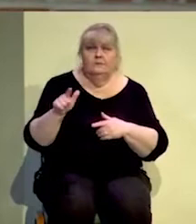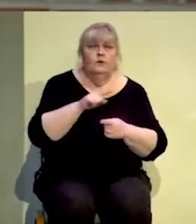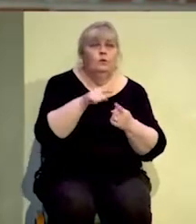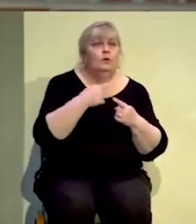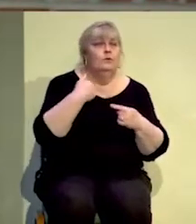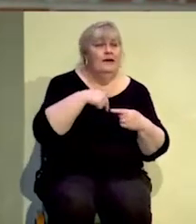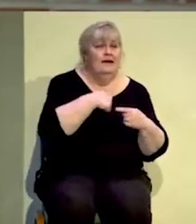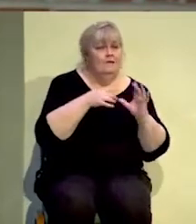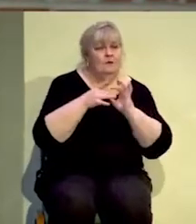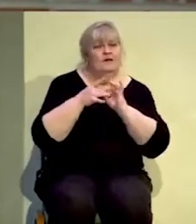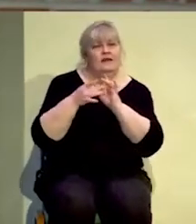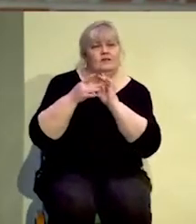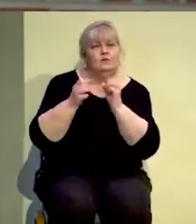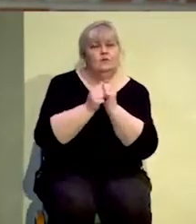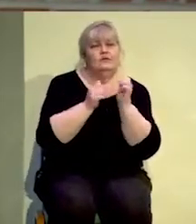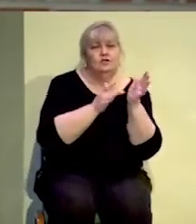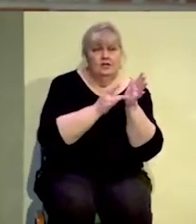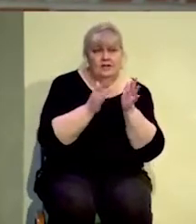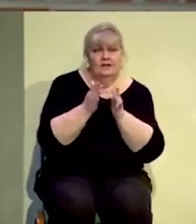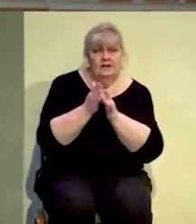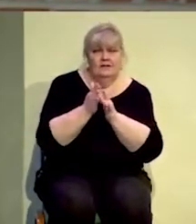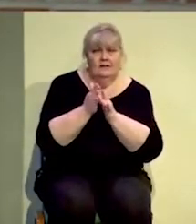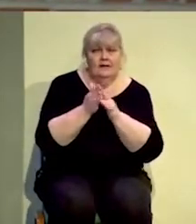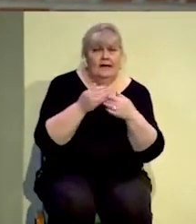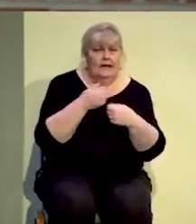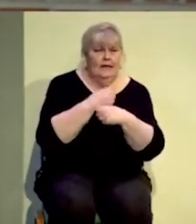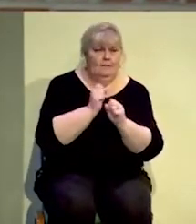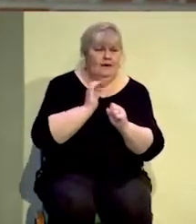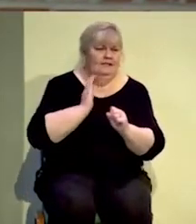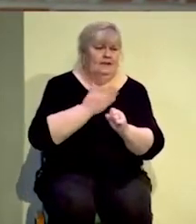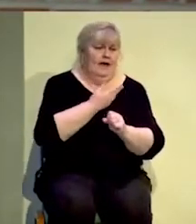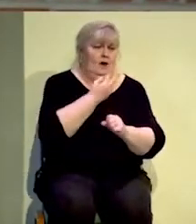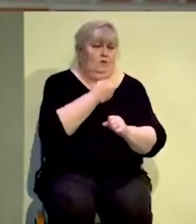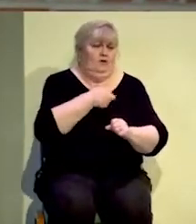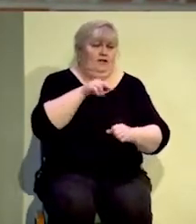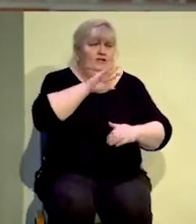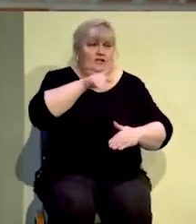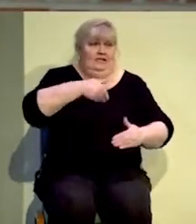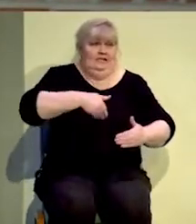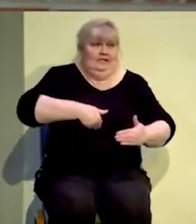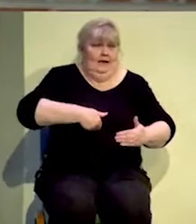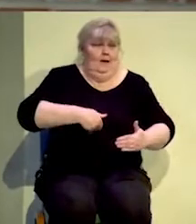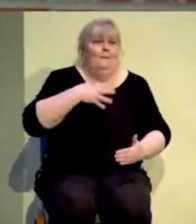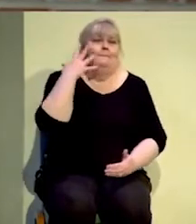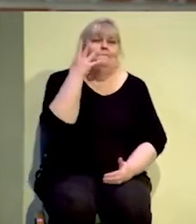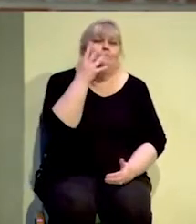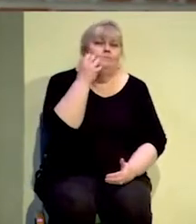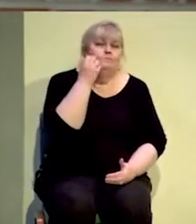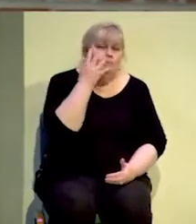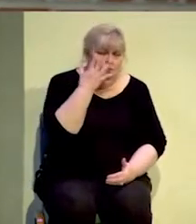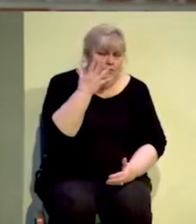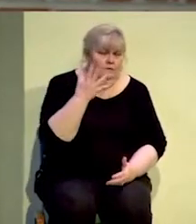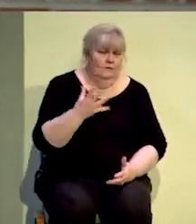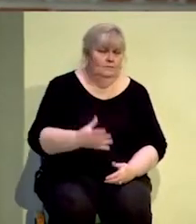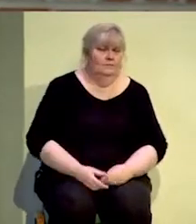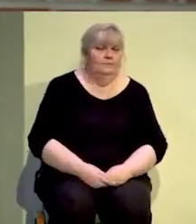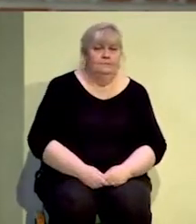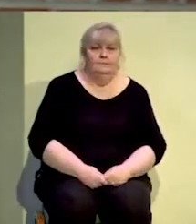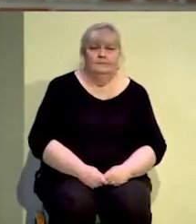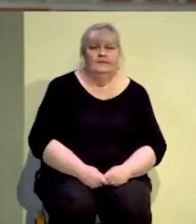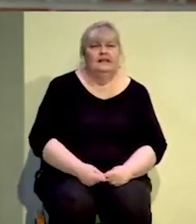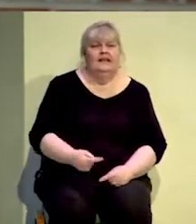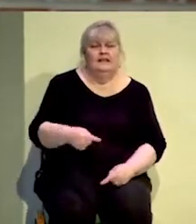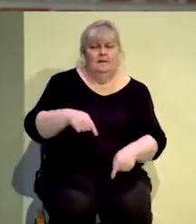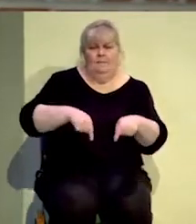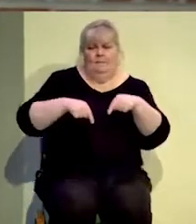with Jesus, it makes the religion that we carry with us a very beautiful, beautiful thing. But